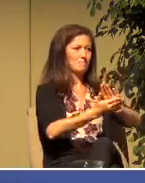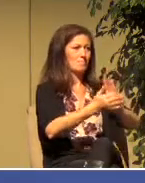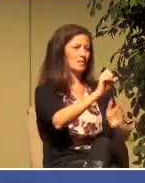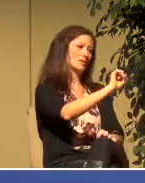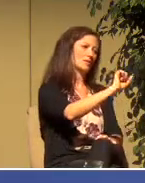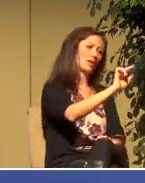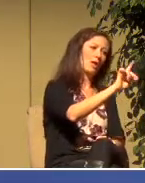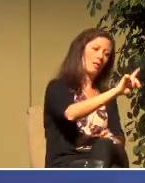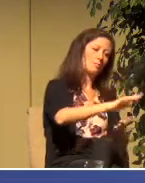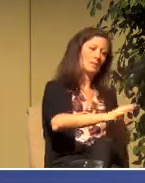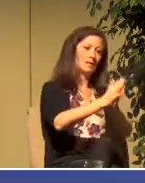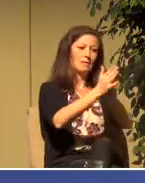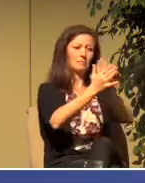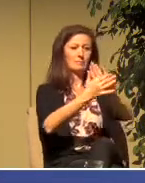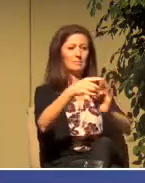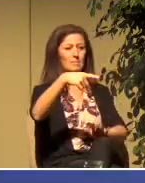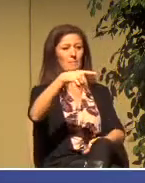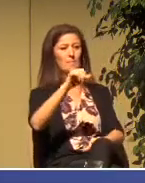planter that we know.